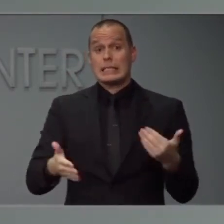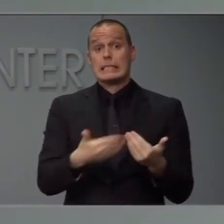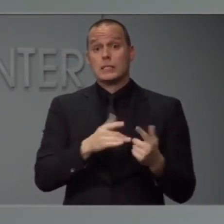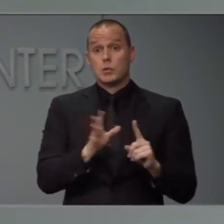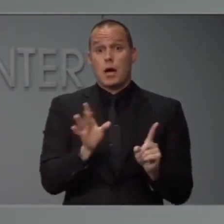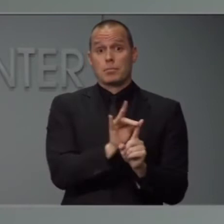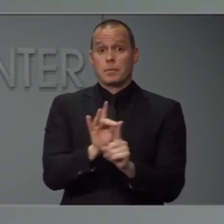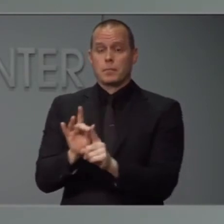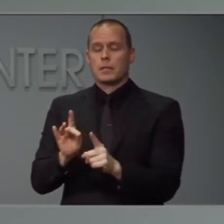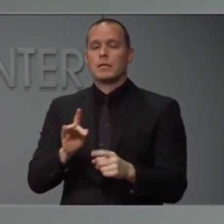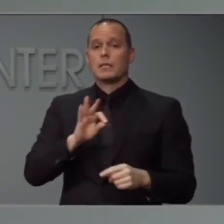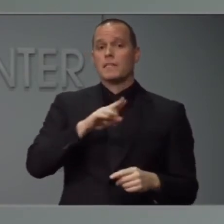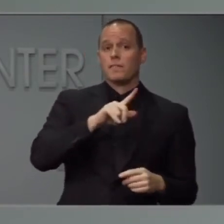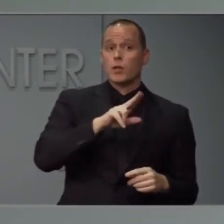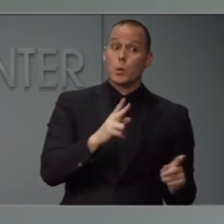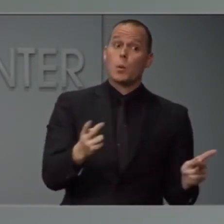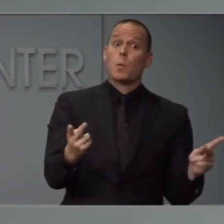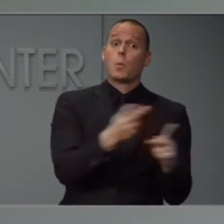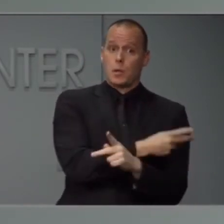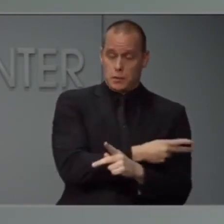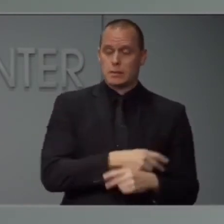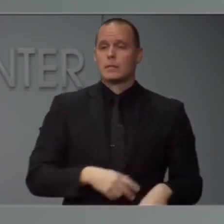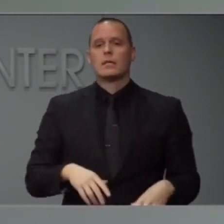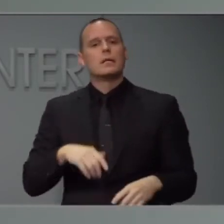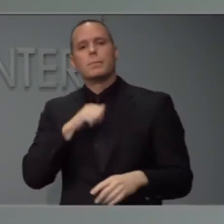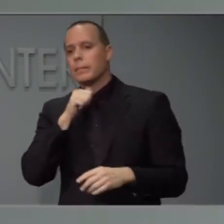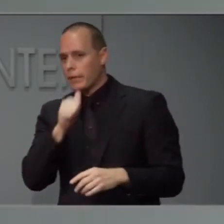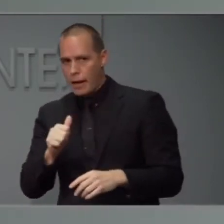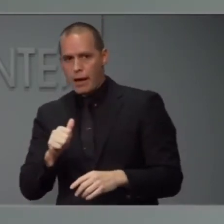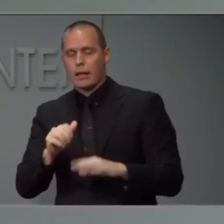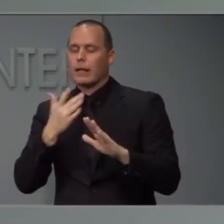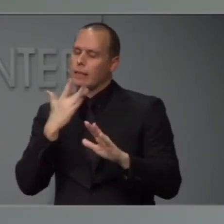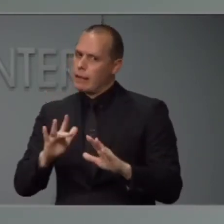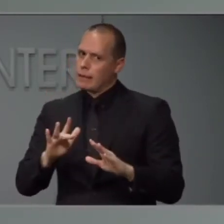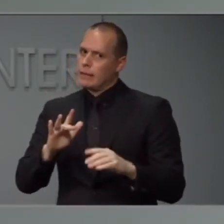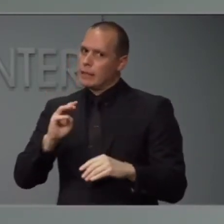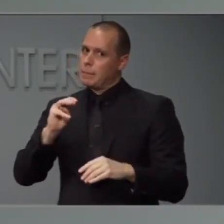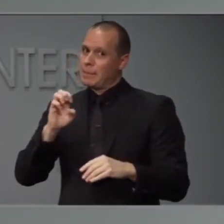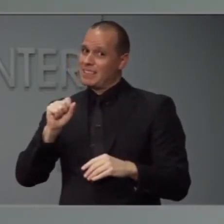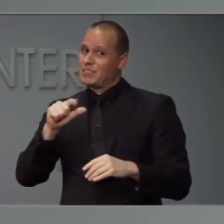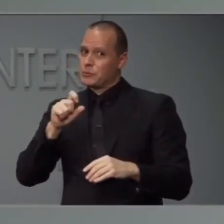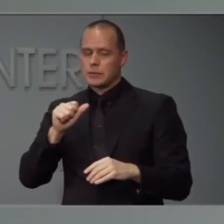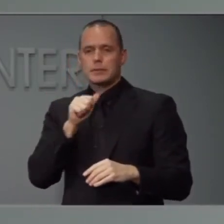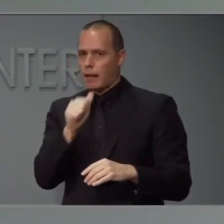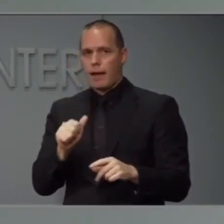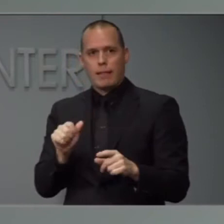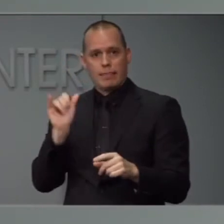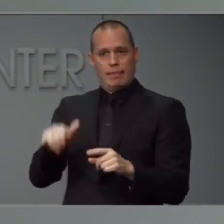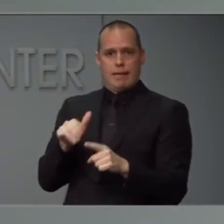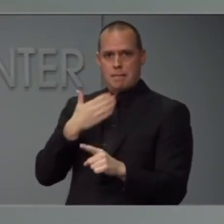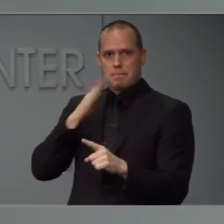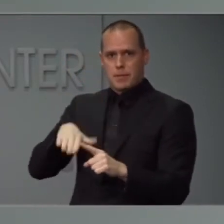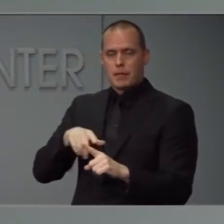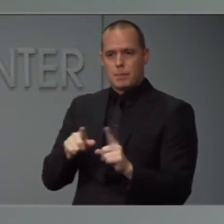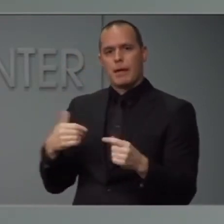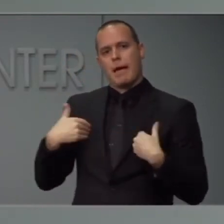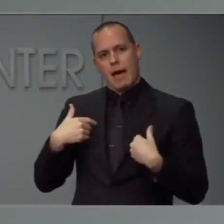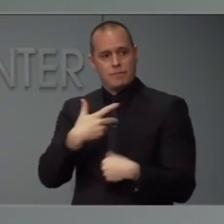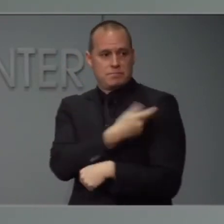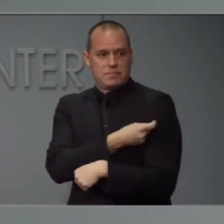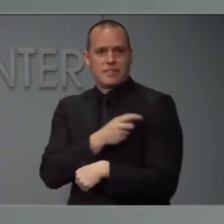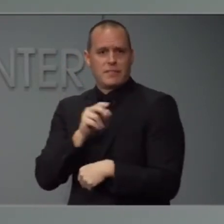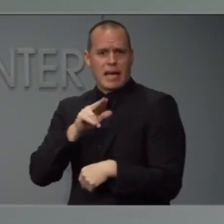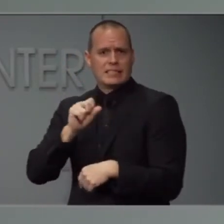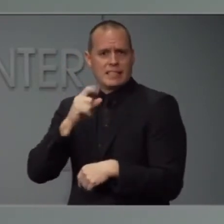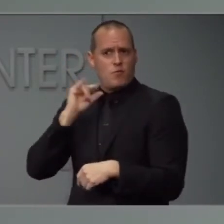quite as contagious as something like the measles. Luckily, we have vaccines for both of those diseases. The reason COVID